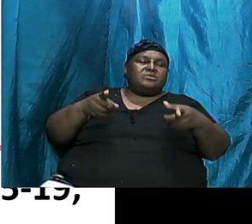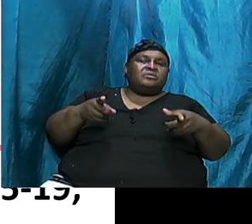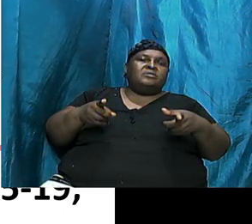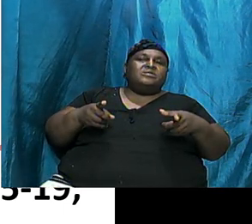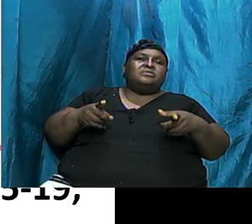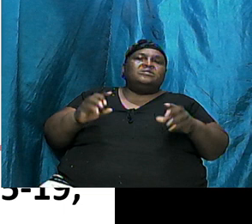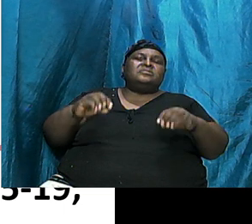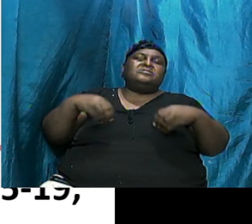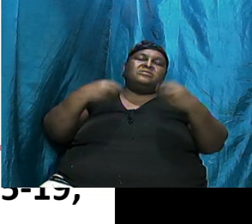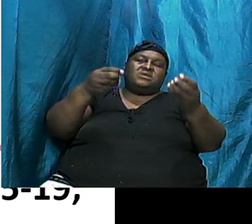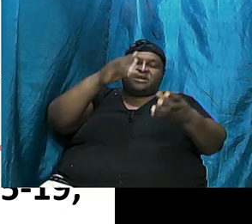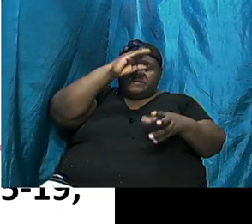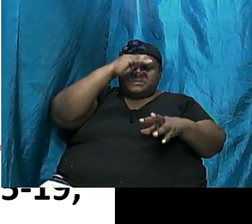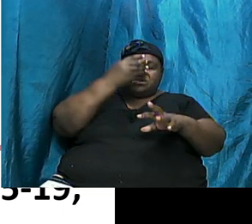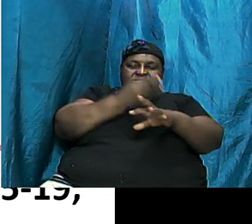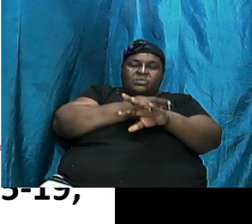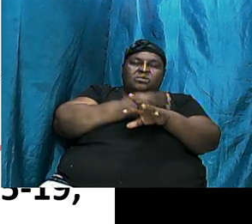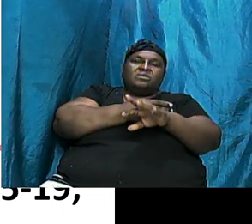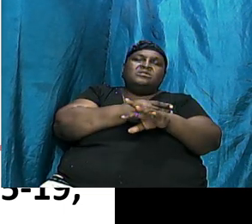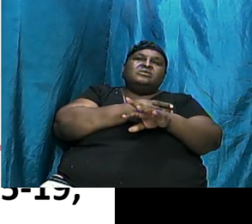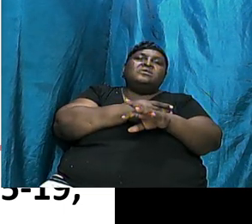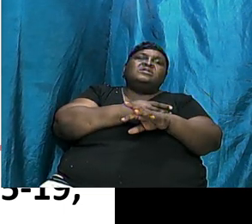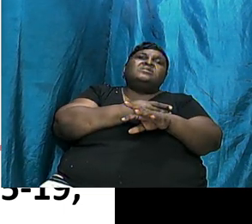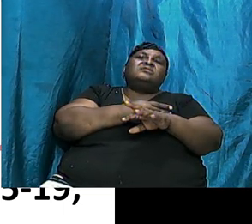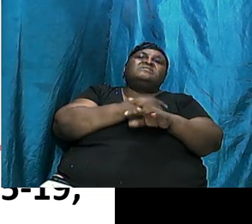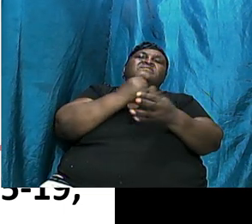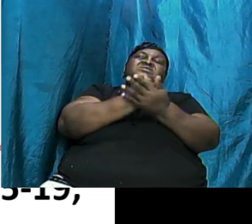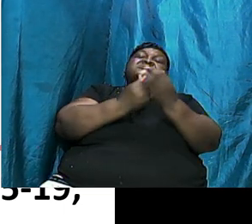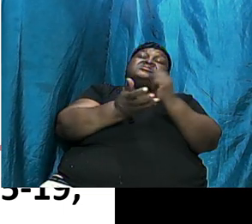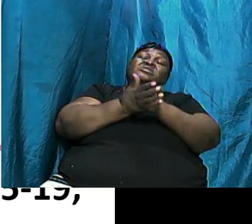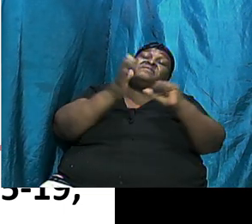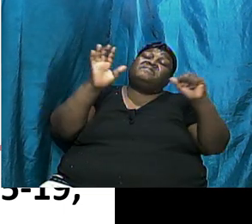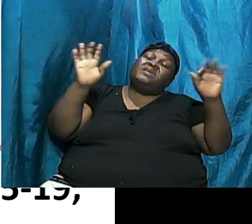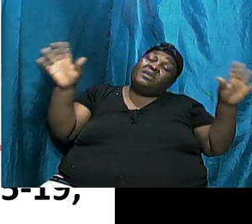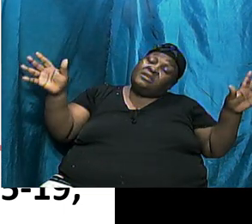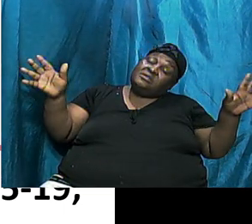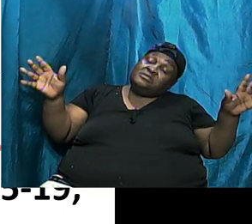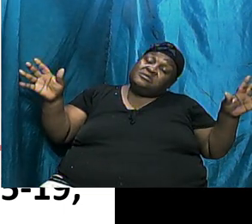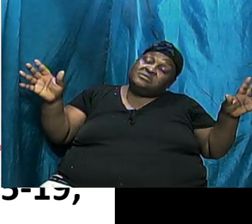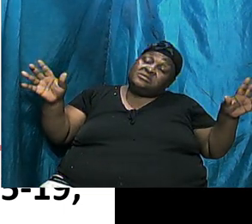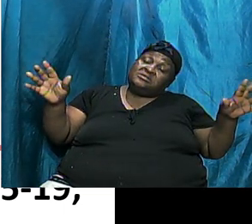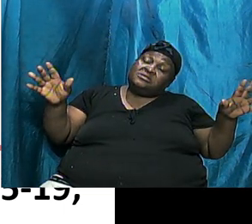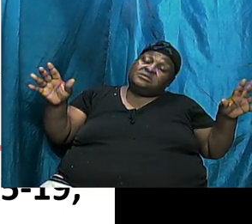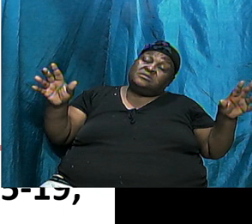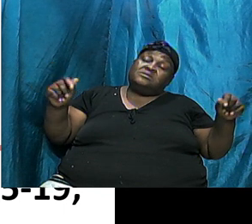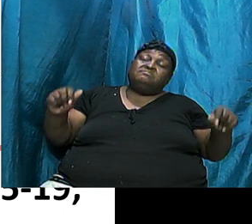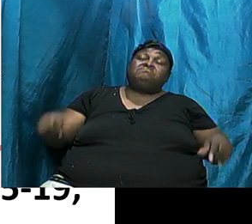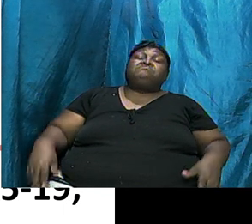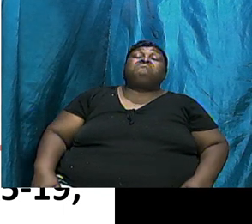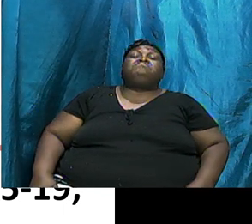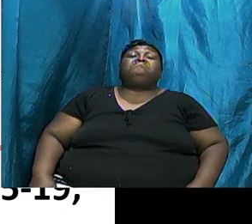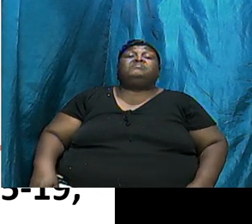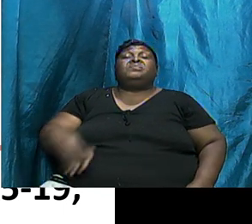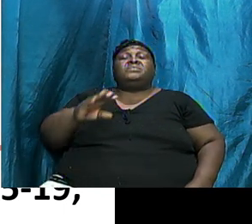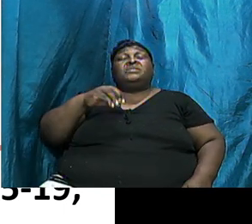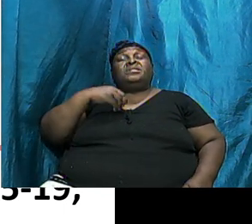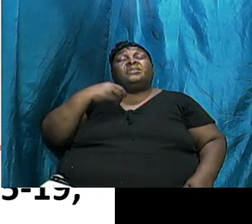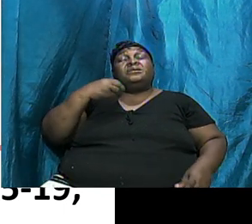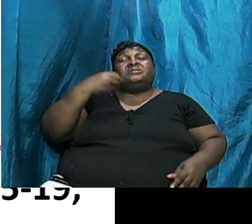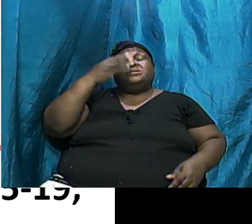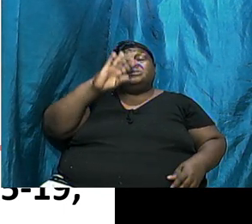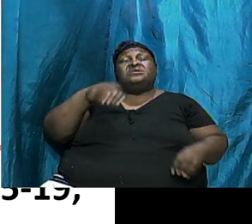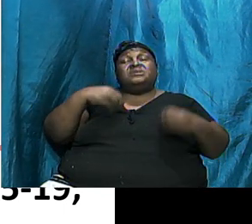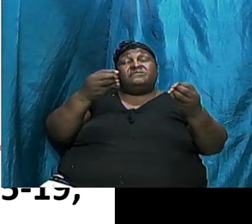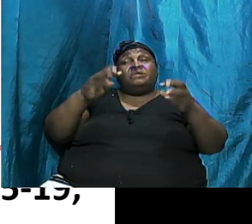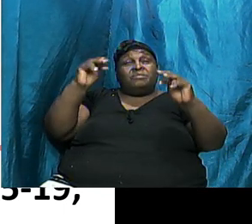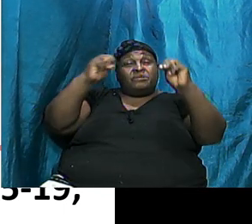Him Offer Your Only Son In Terms Of Promise And You Going To Offer Him God Gave It To You A Miracle